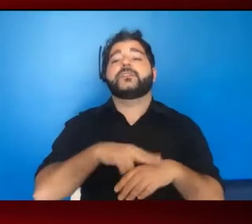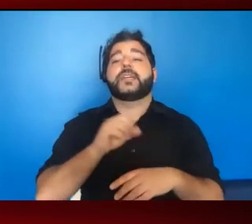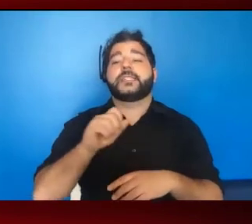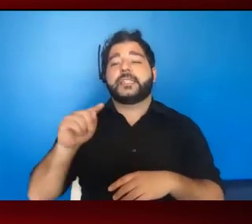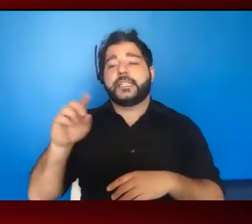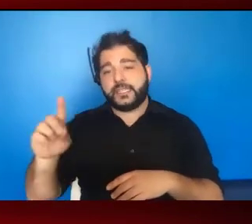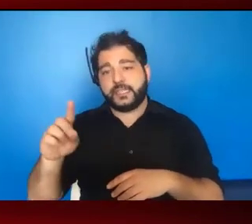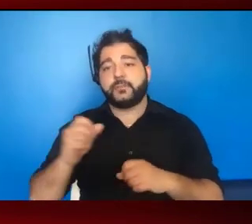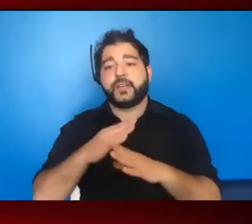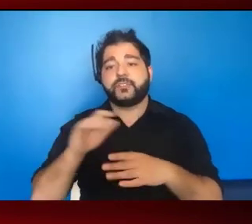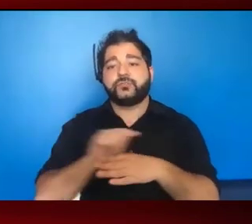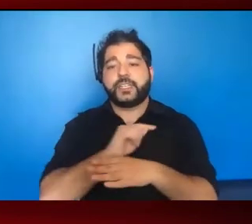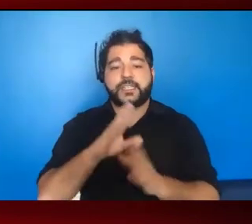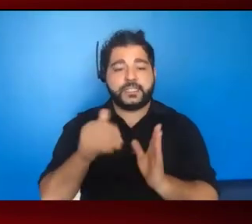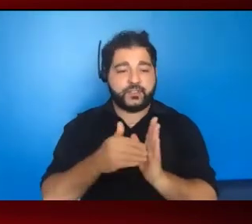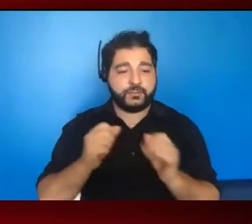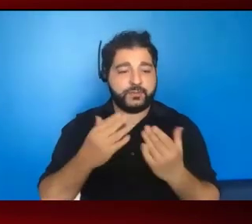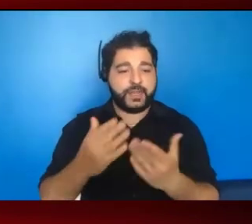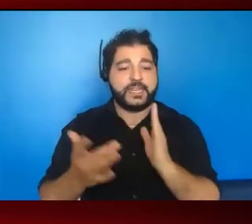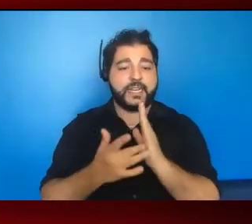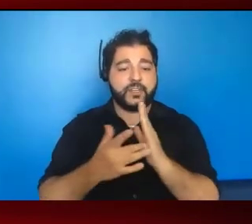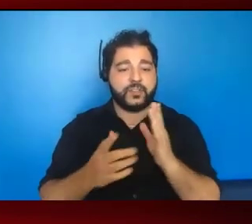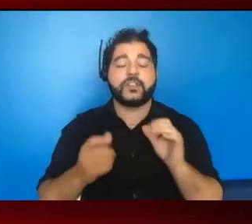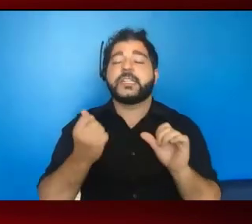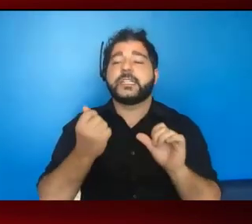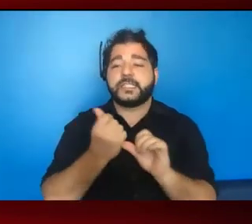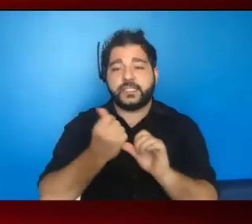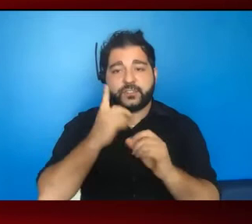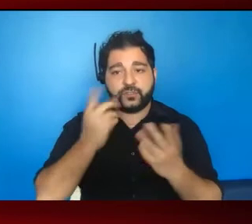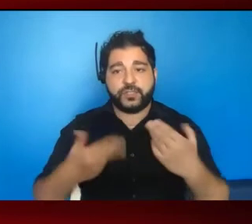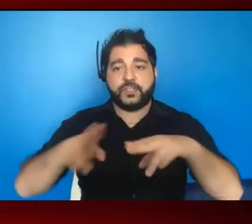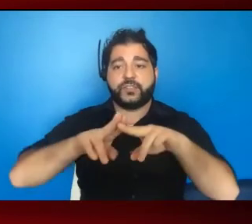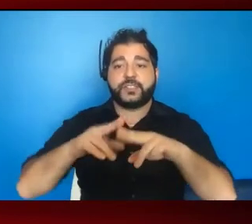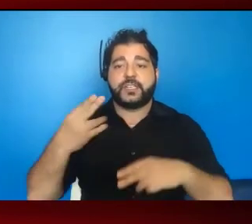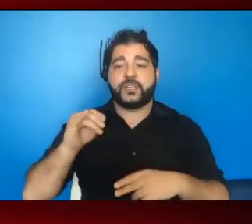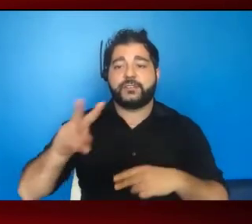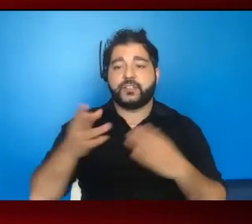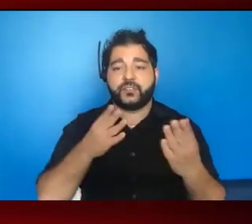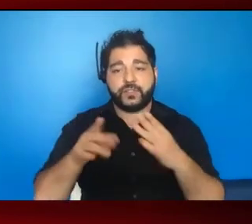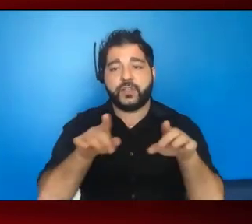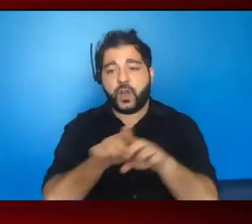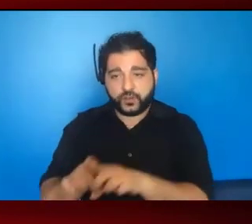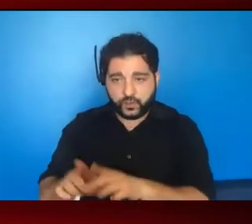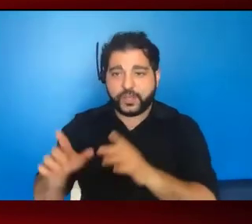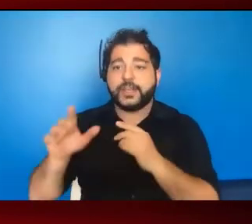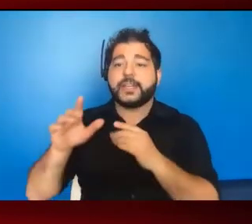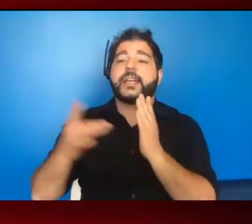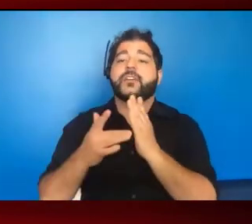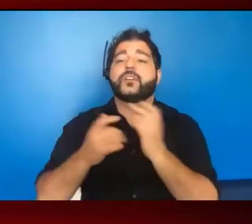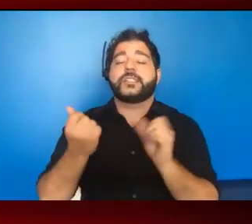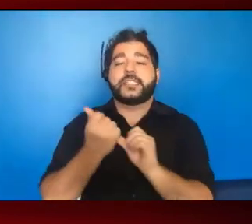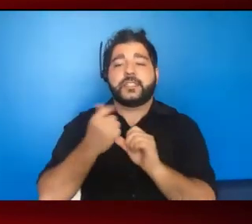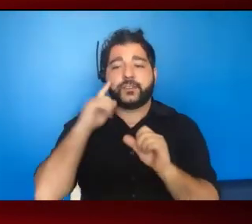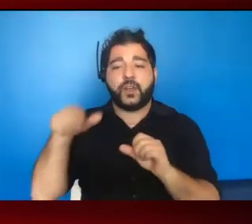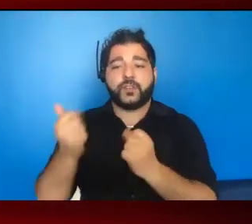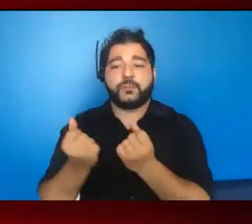training centers to provide technical assistance to scale up HIV services, as well as for technical assistance to providers and